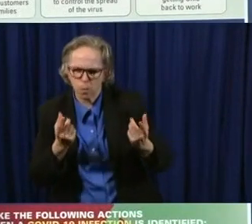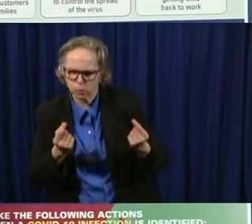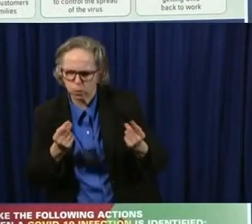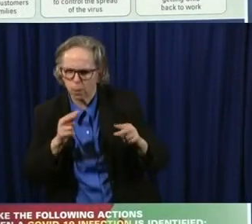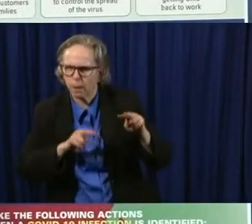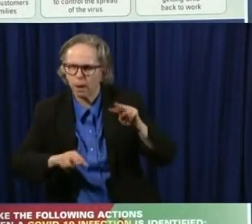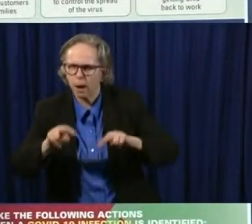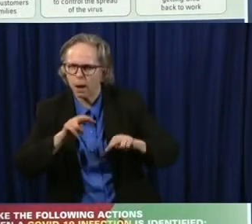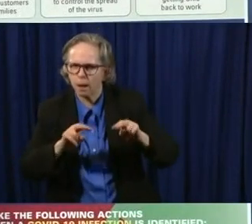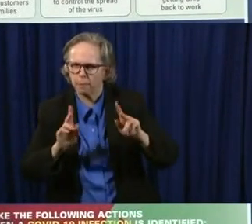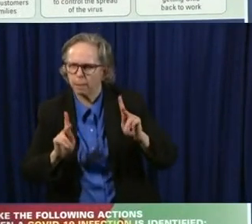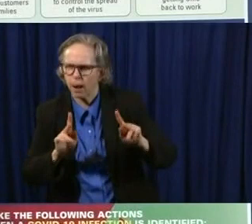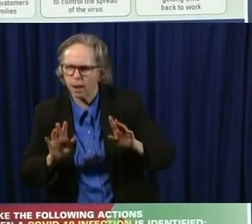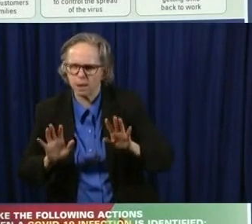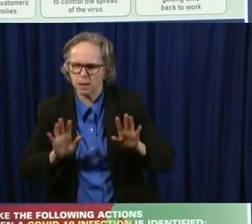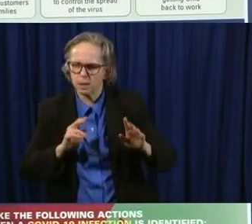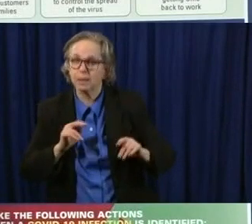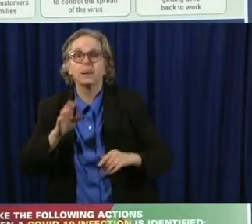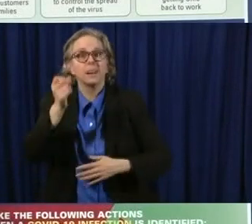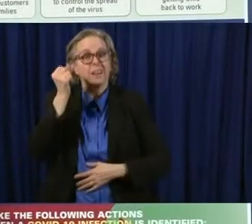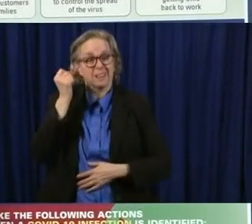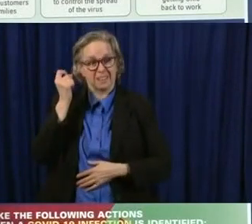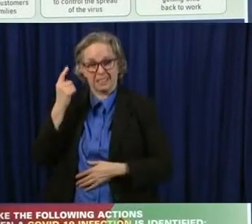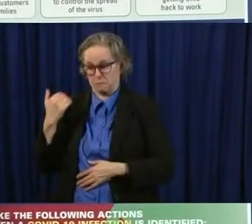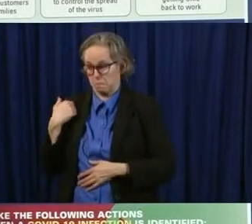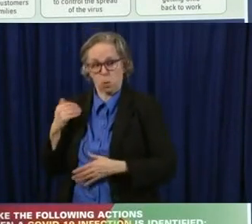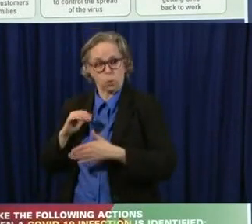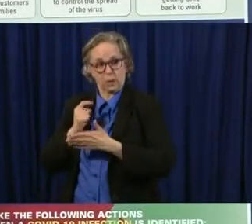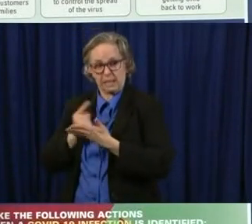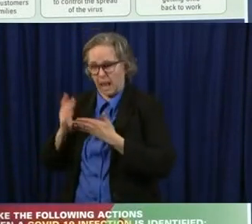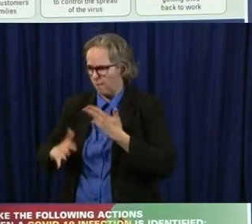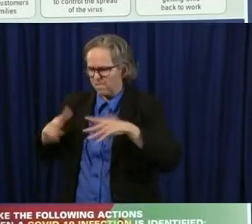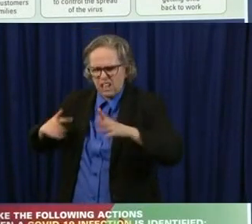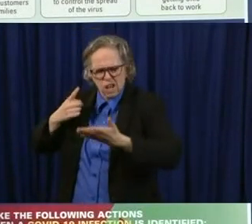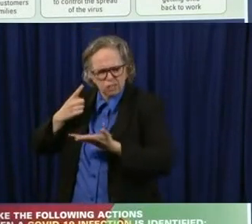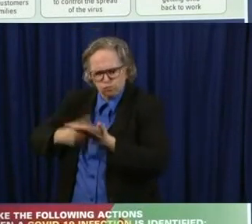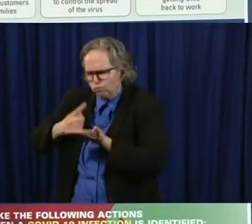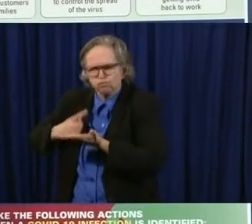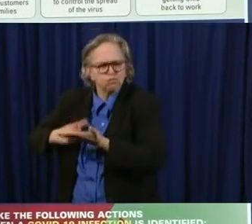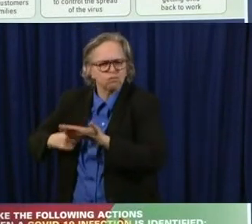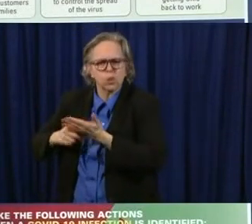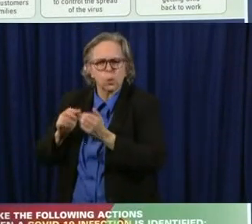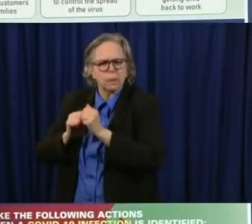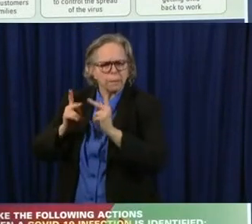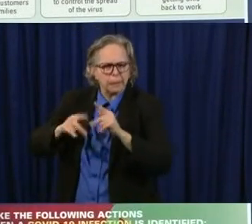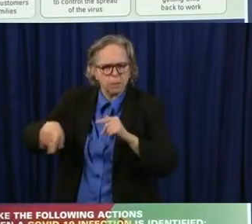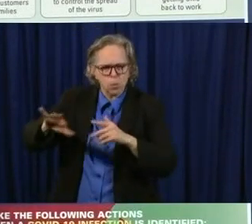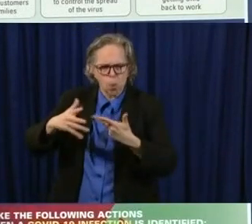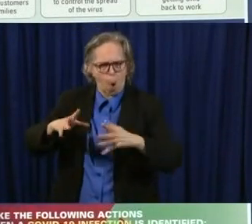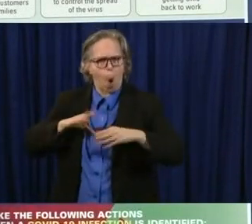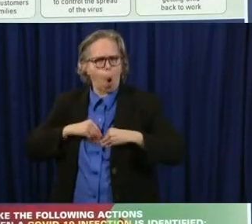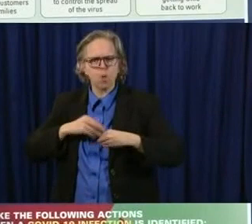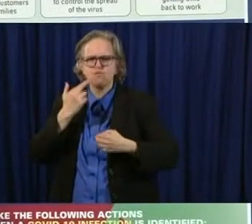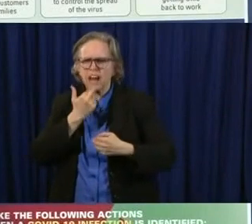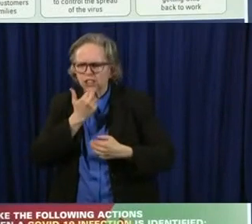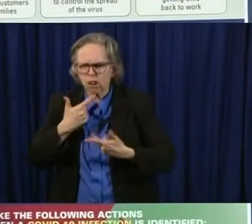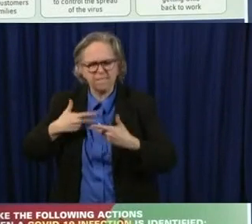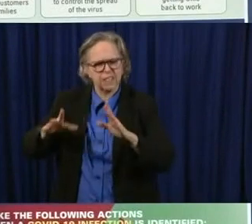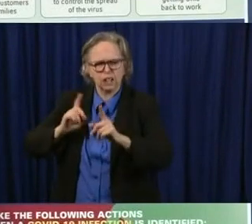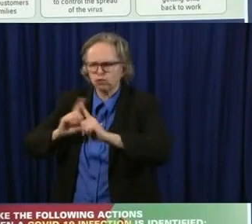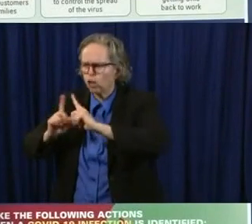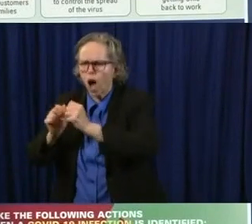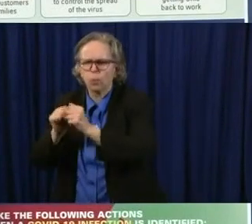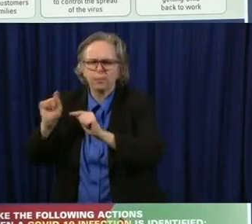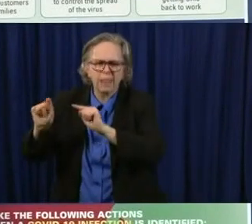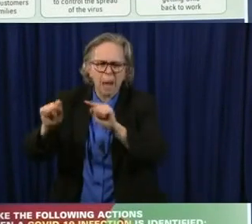had conversations Saturday morning, uh, with some folks who, who run restaurants, own restaurants. Uh, we've had